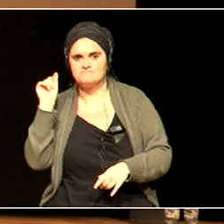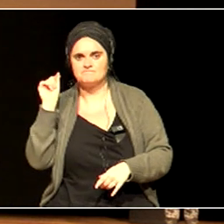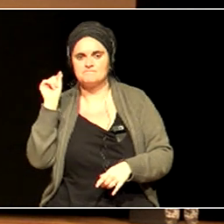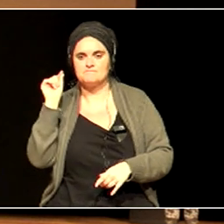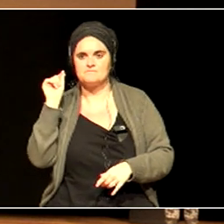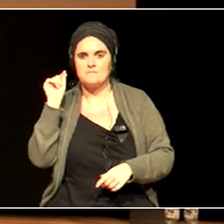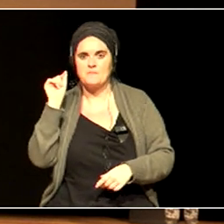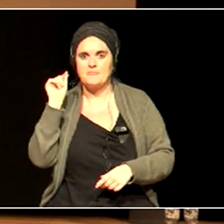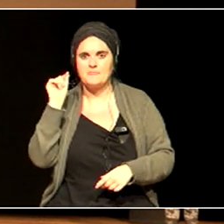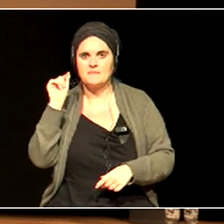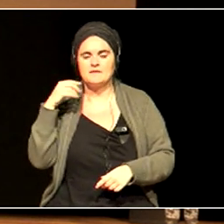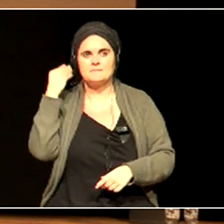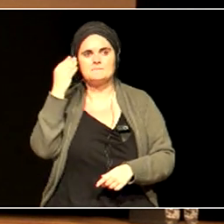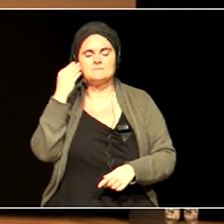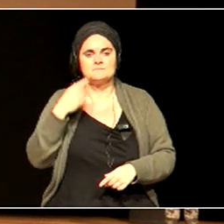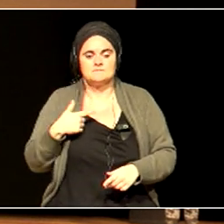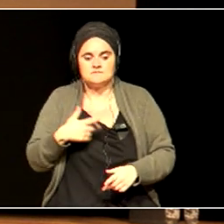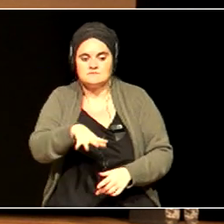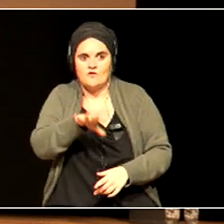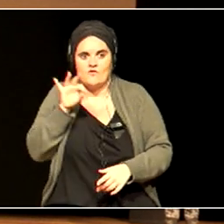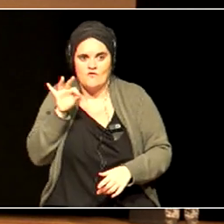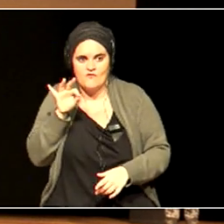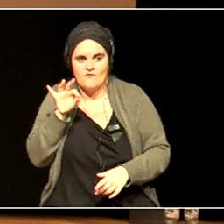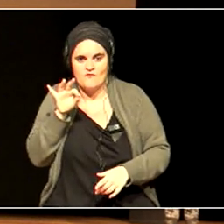creation of national borders.